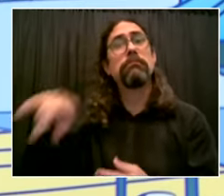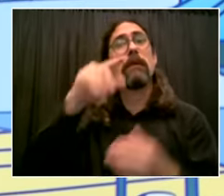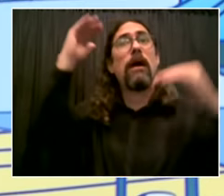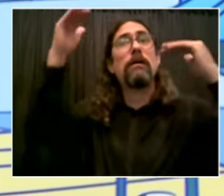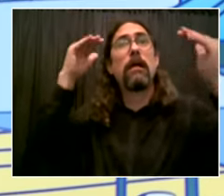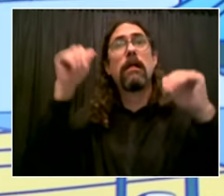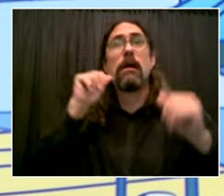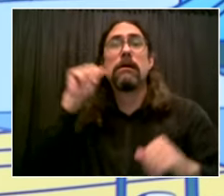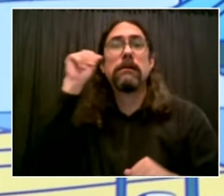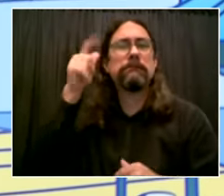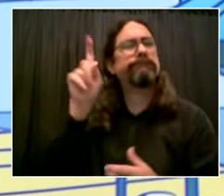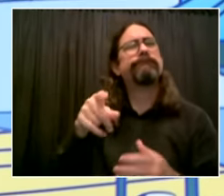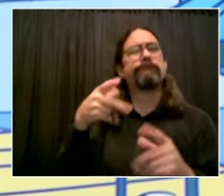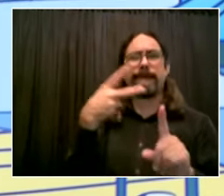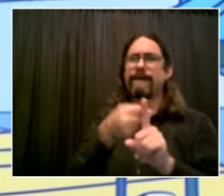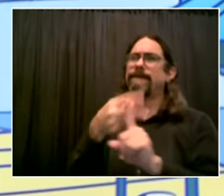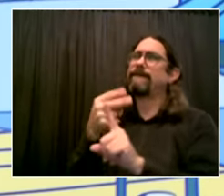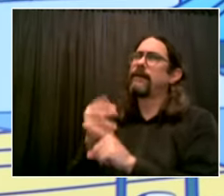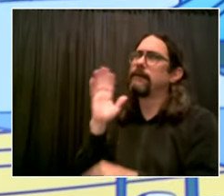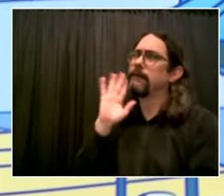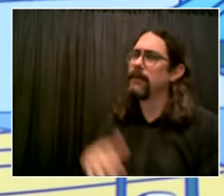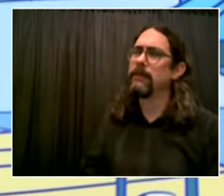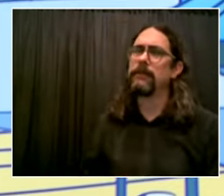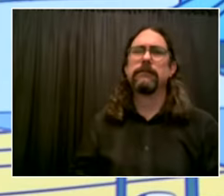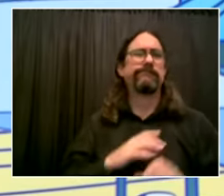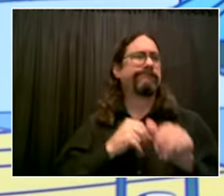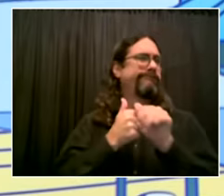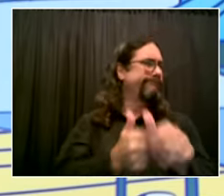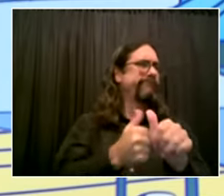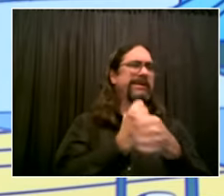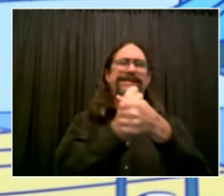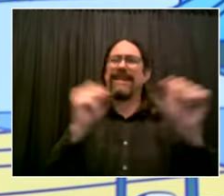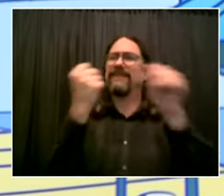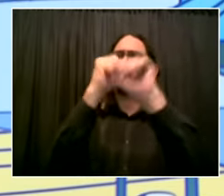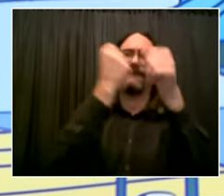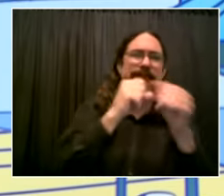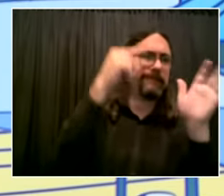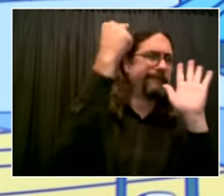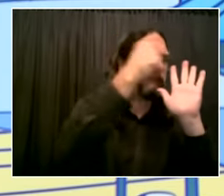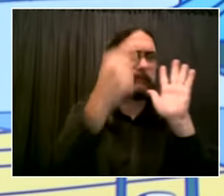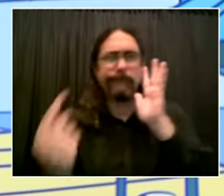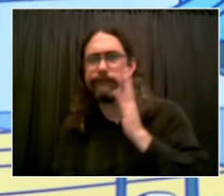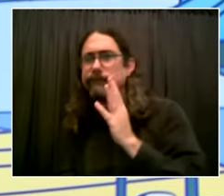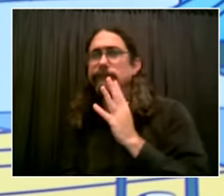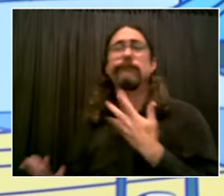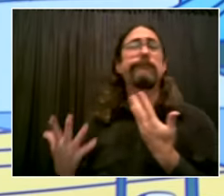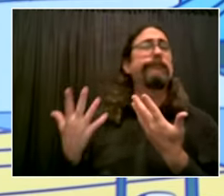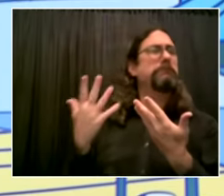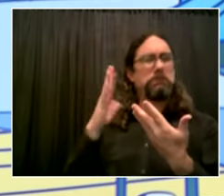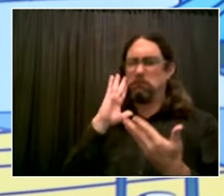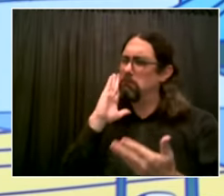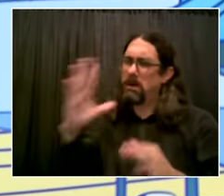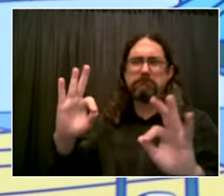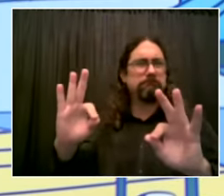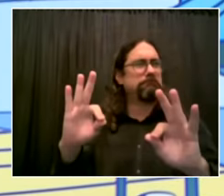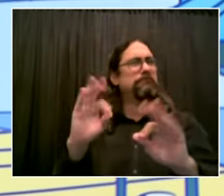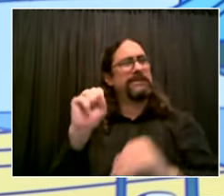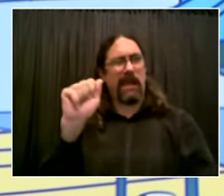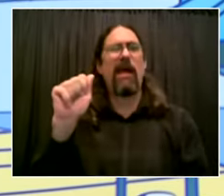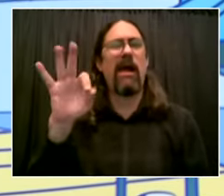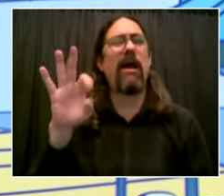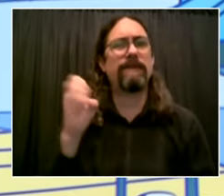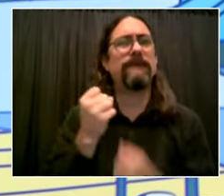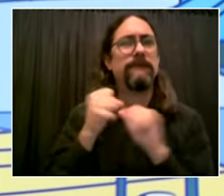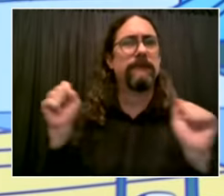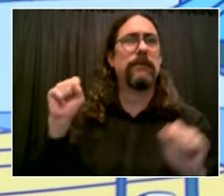what our focus is uh dr and again kala in the next few days it'll be this week for sure we're going to lay out all the details but dr